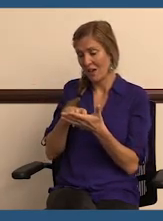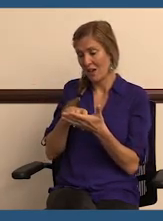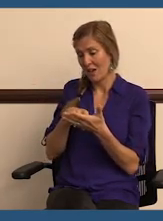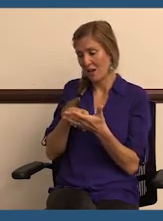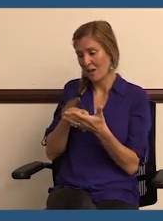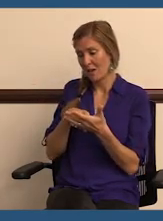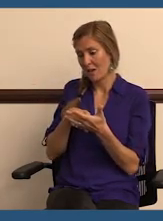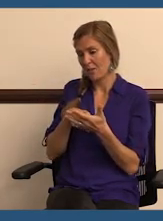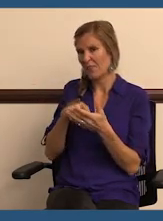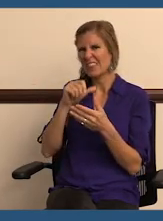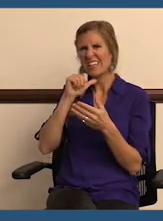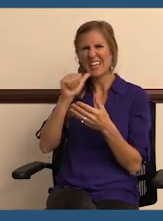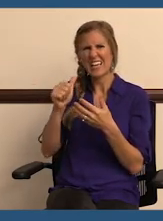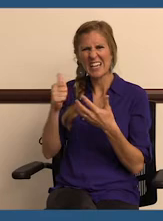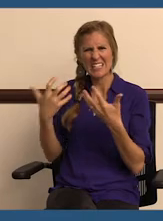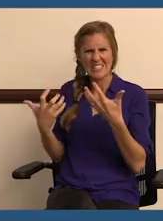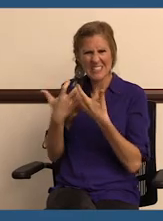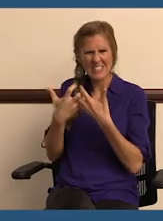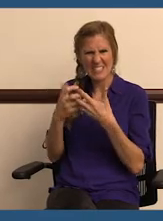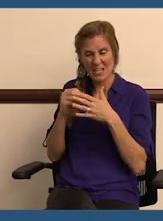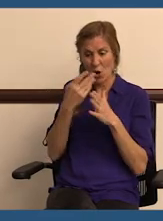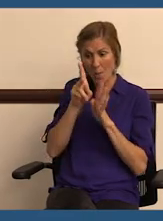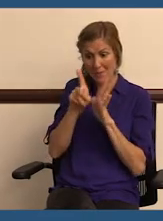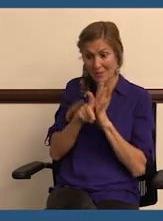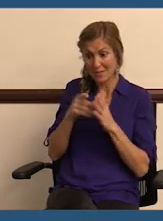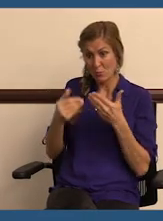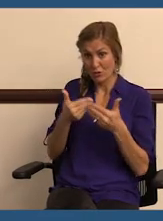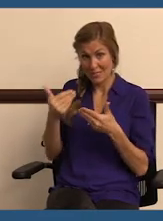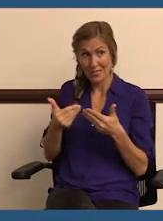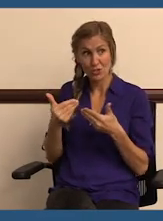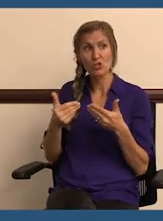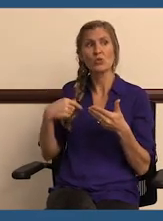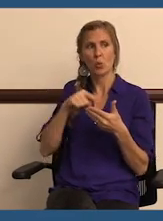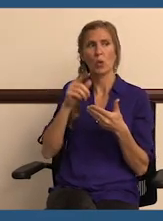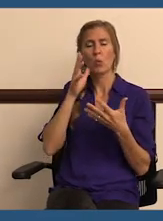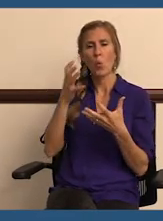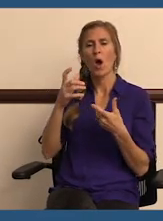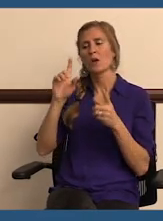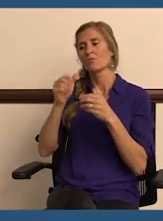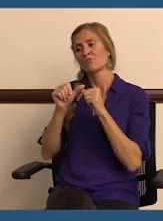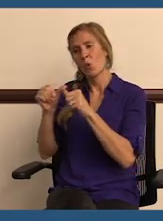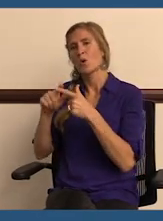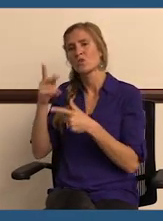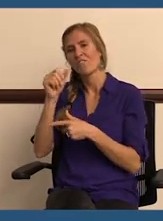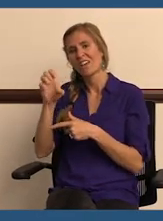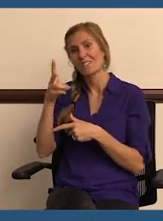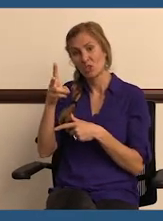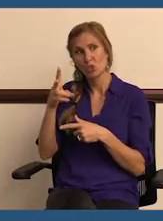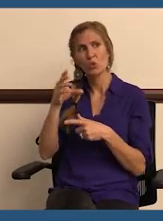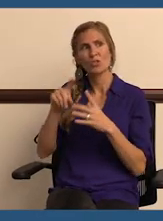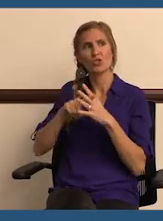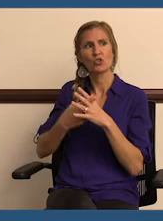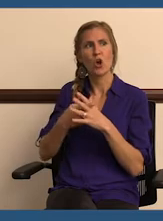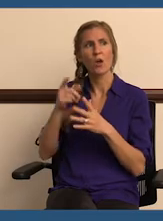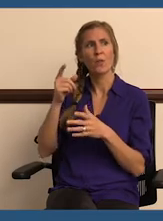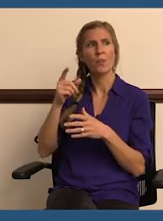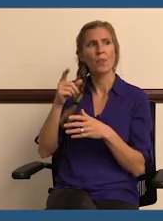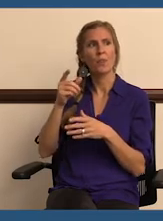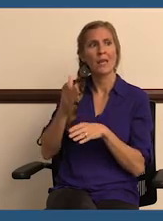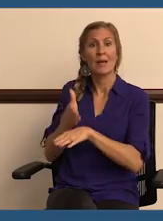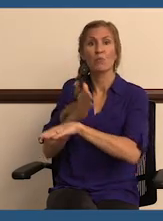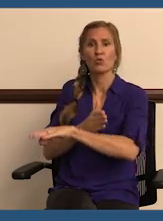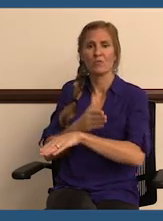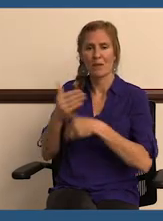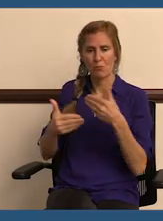identify the inconsistencies in our procedures and policies and the ones that need improvements, we move on to phase two and start the